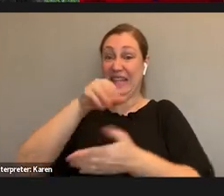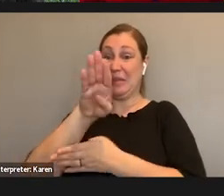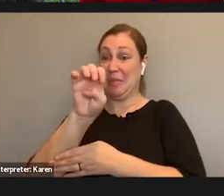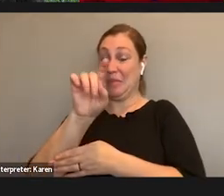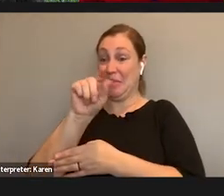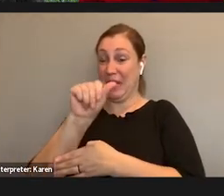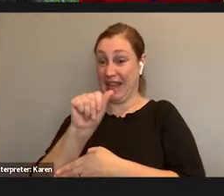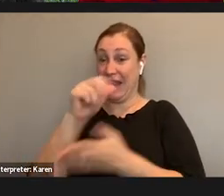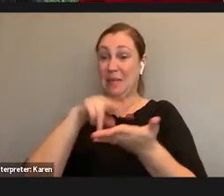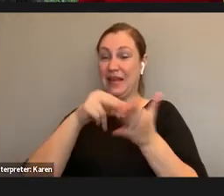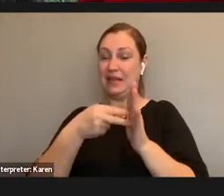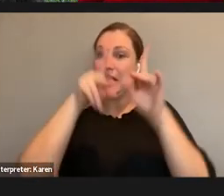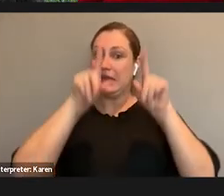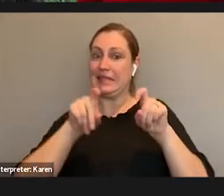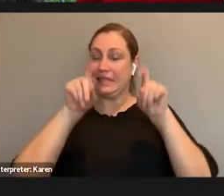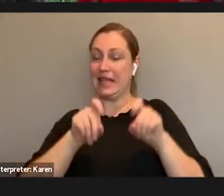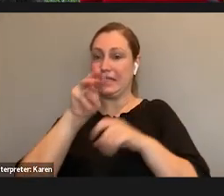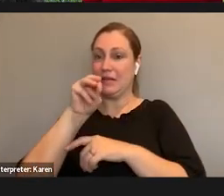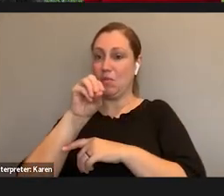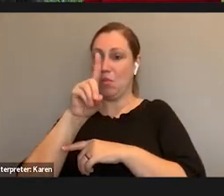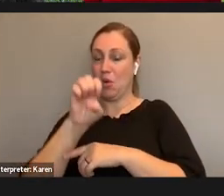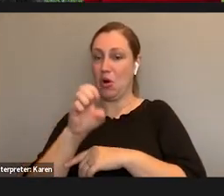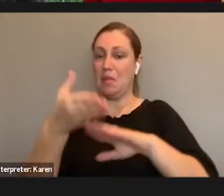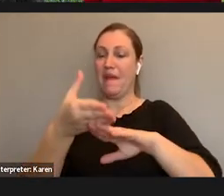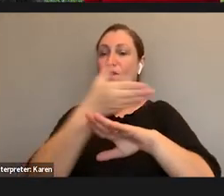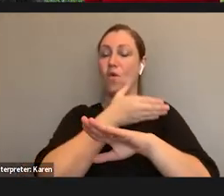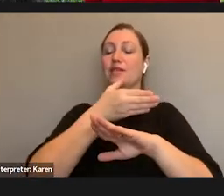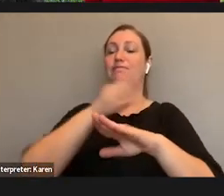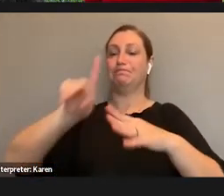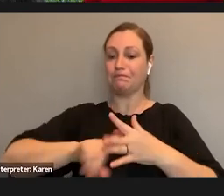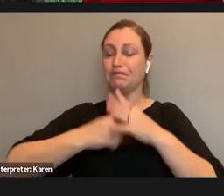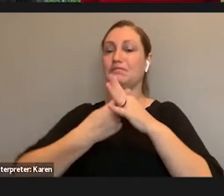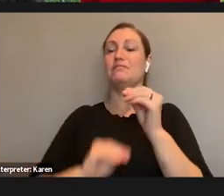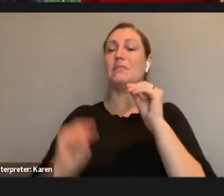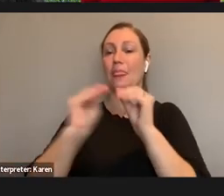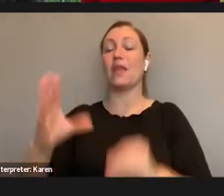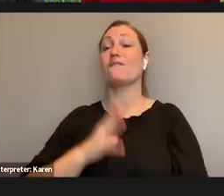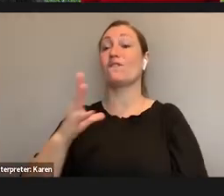in a testing mode before they roll it out into a more formal format.